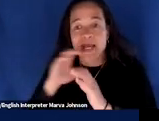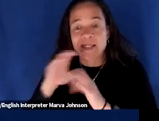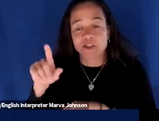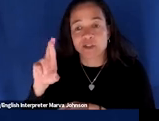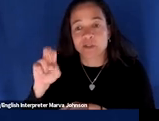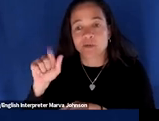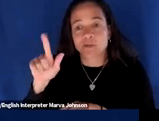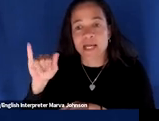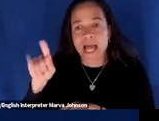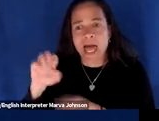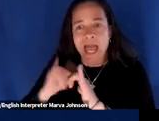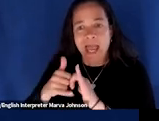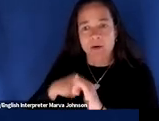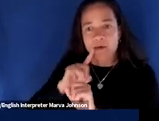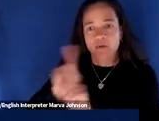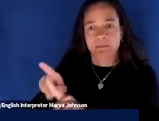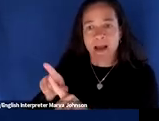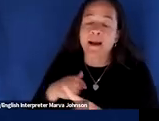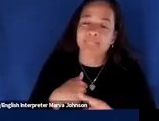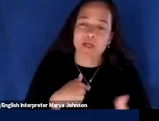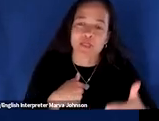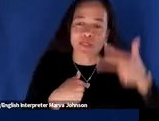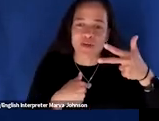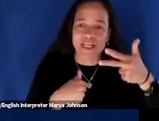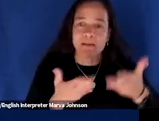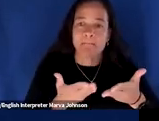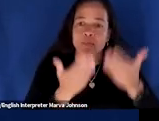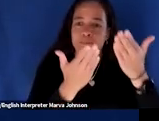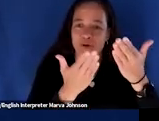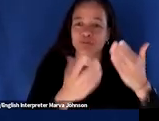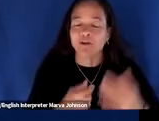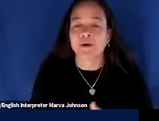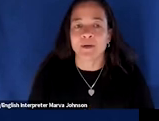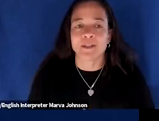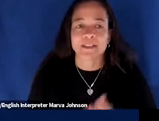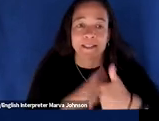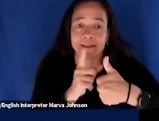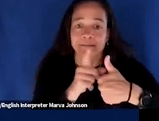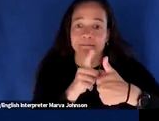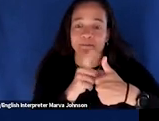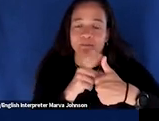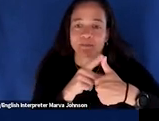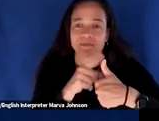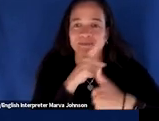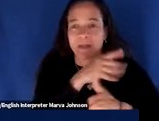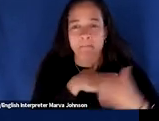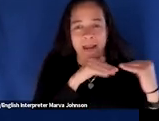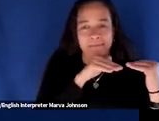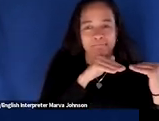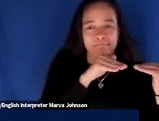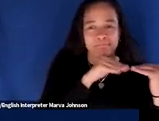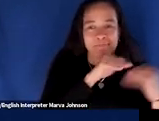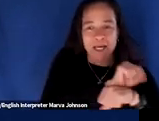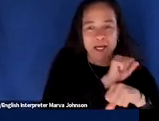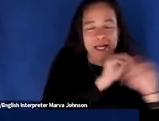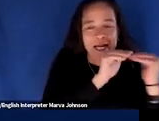proposals the first one is um my my colleague told me after you know this is a very academic thing to